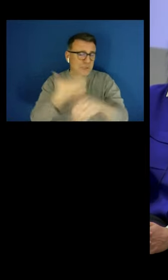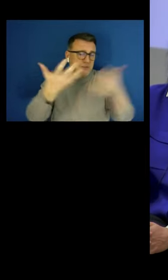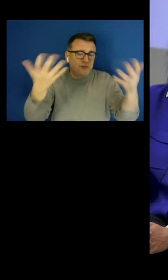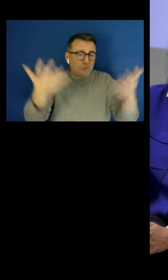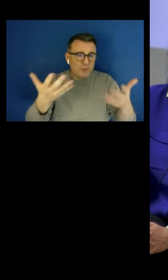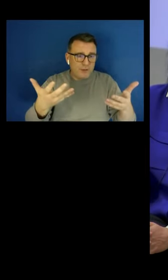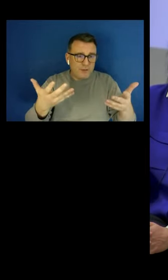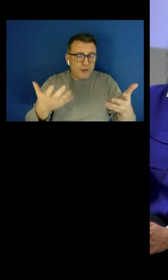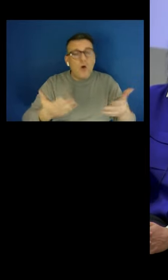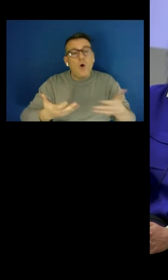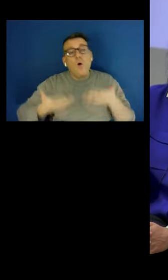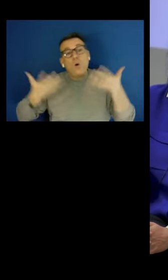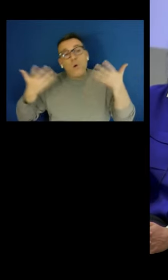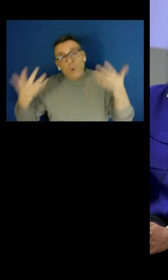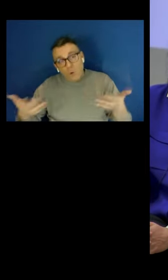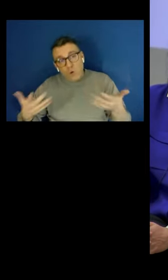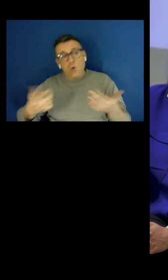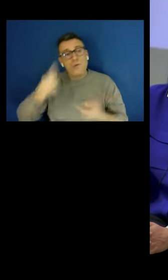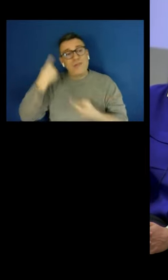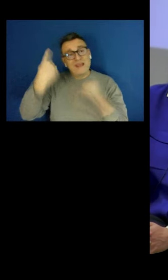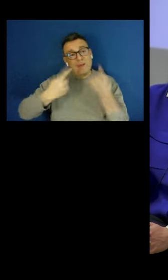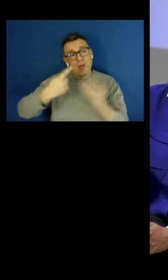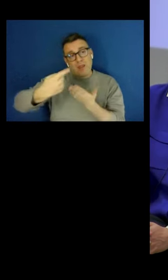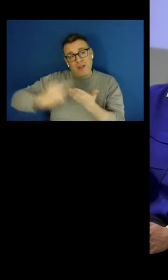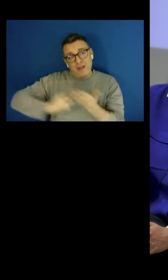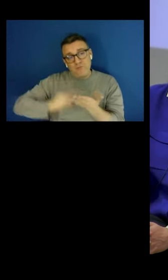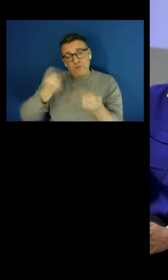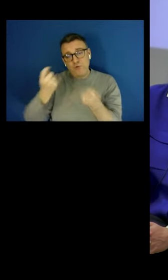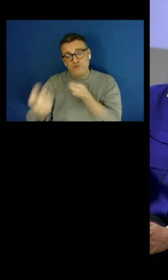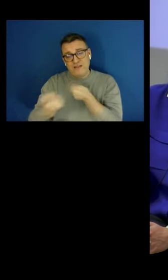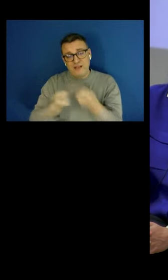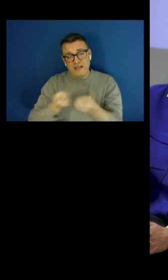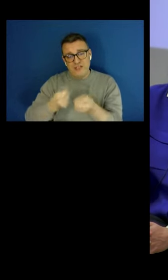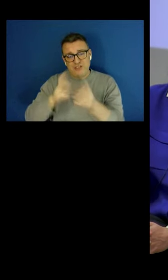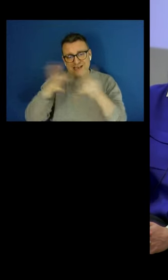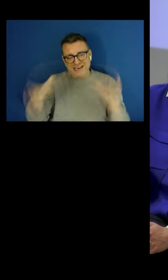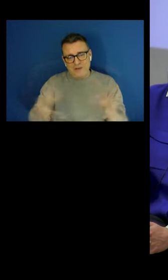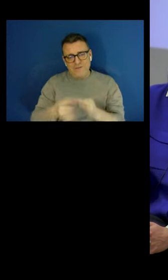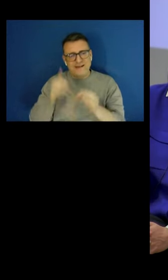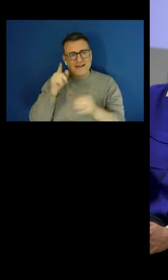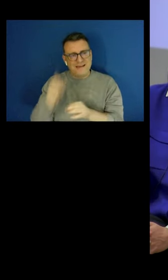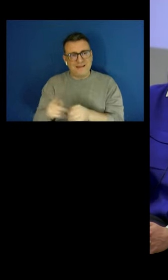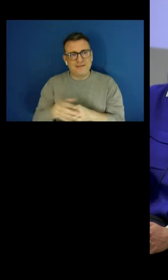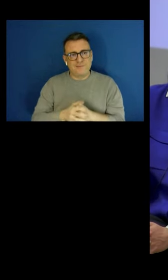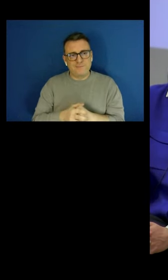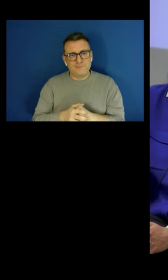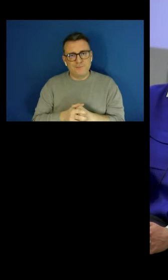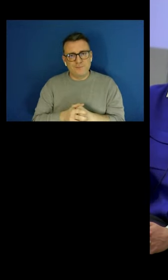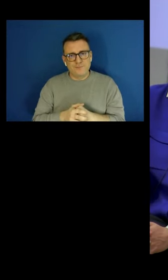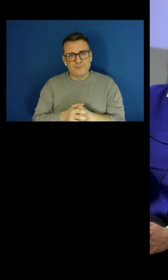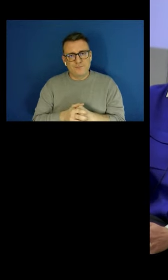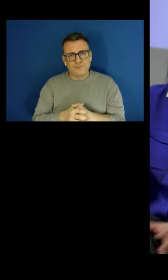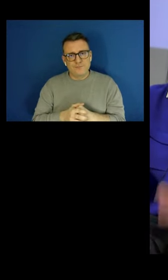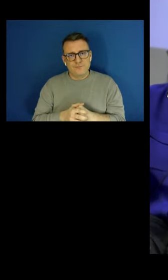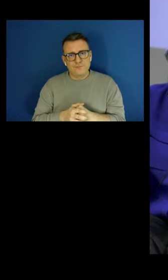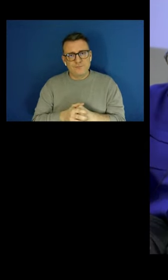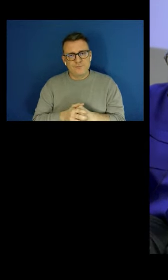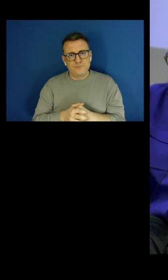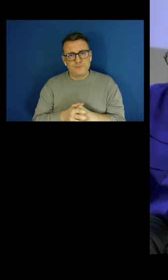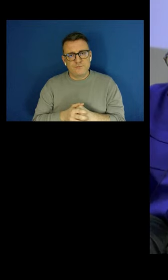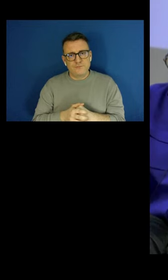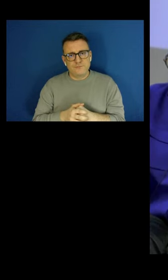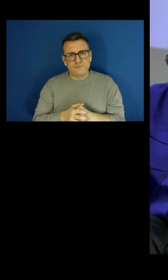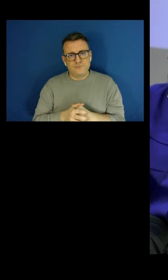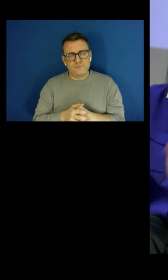associated with this. So it's not that necessarily there are many companies... No company would be able to focus